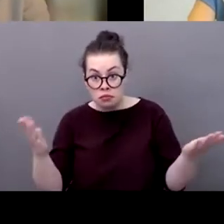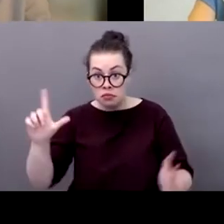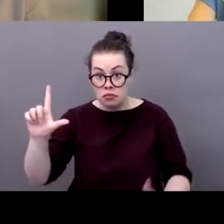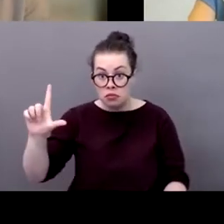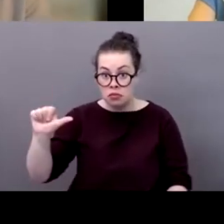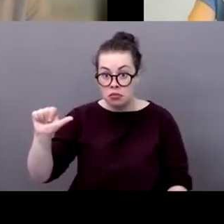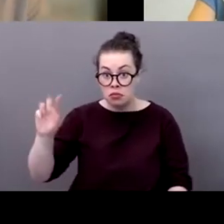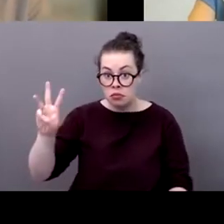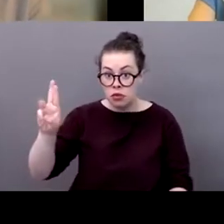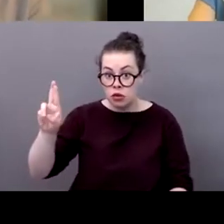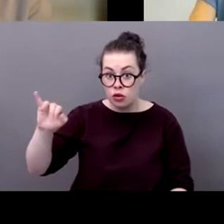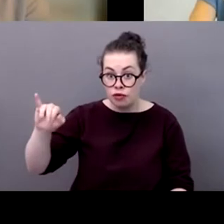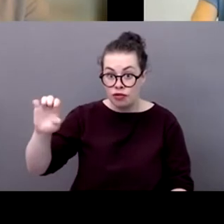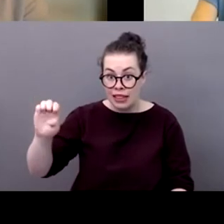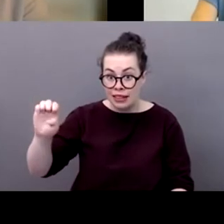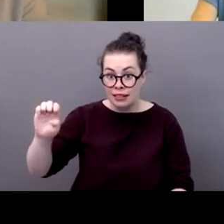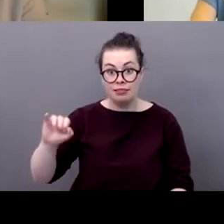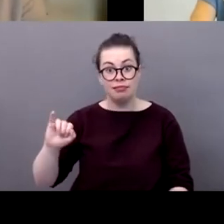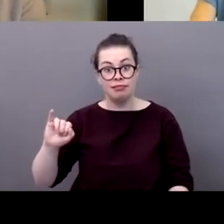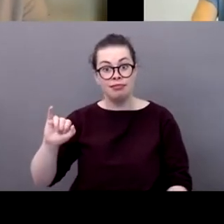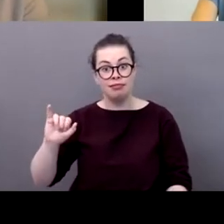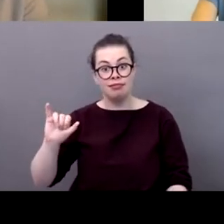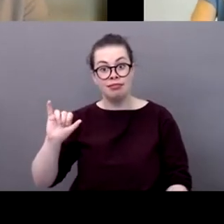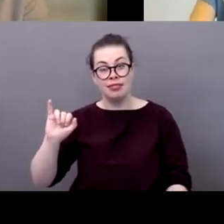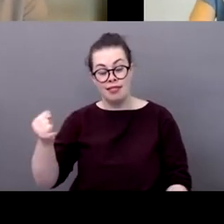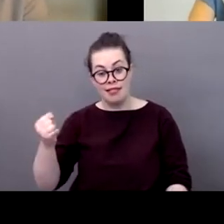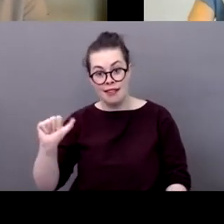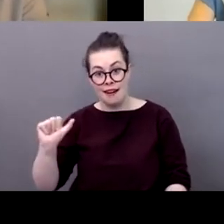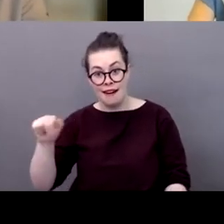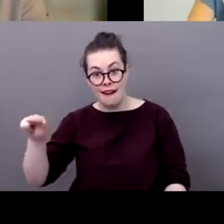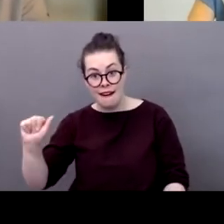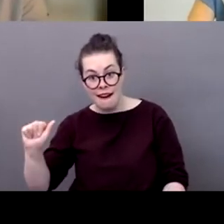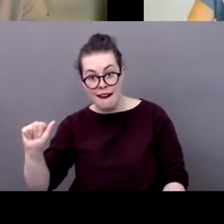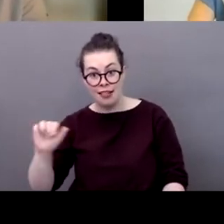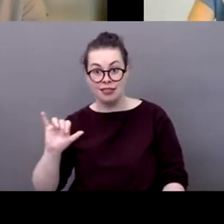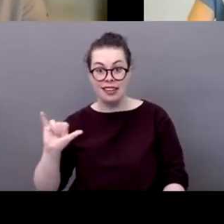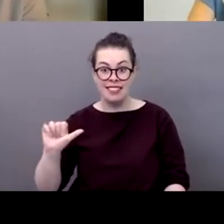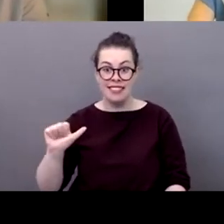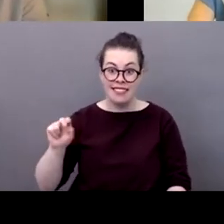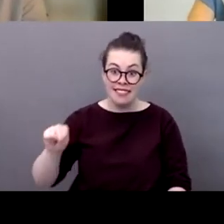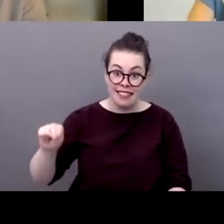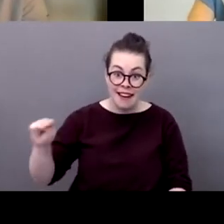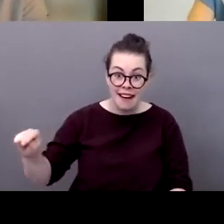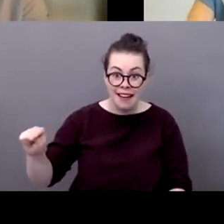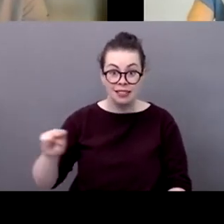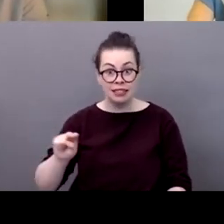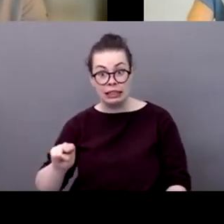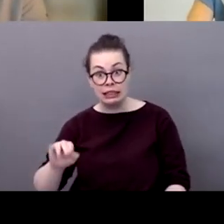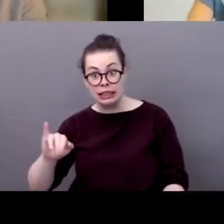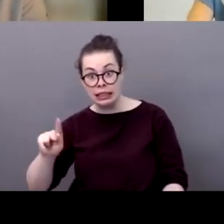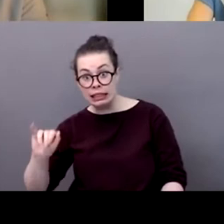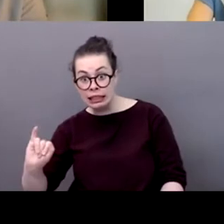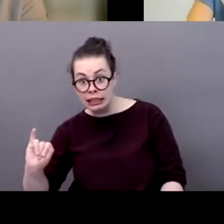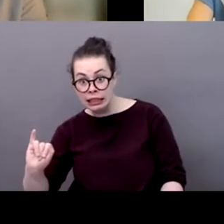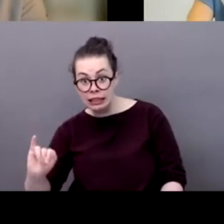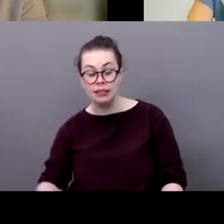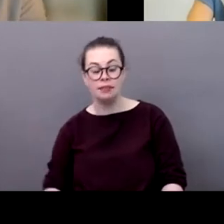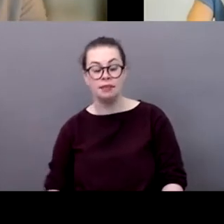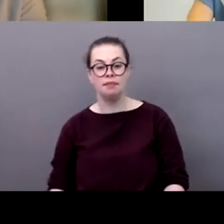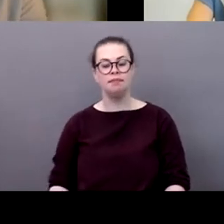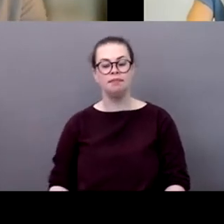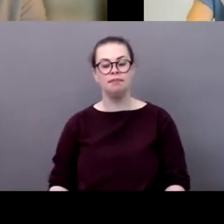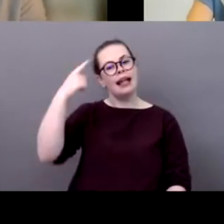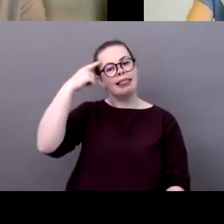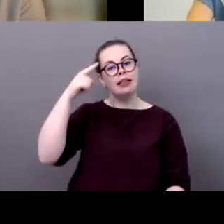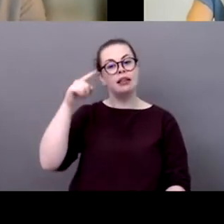nikki yan i'm happy to i i think yana mentioned the word partnership and i think that is key and i think